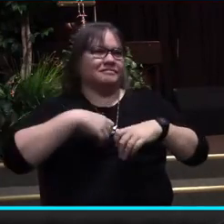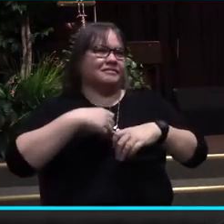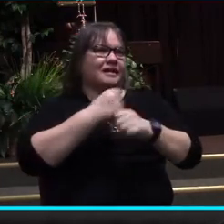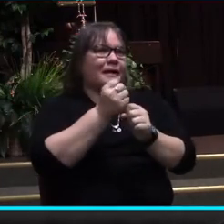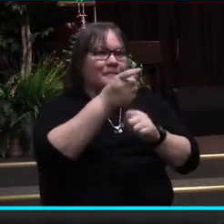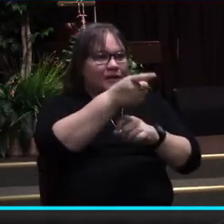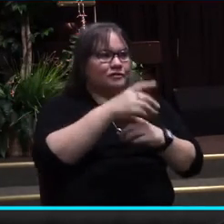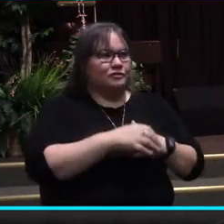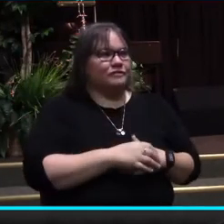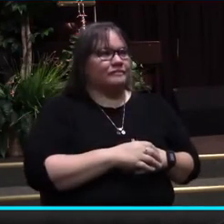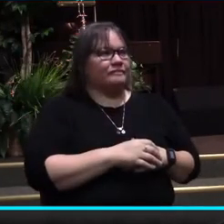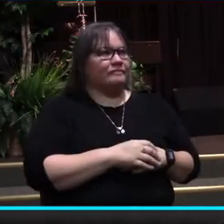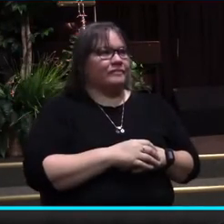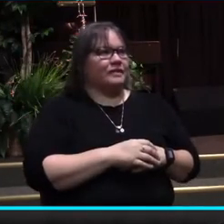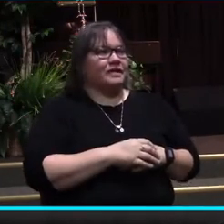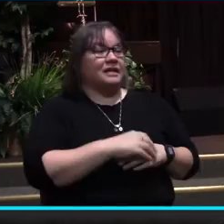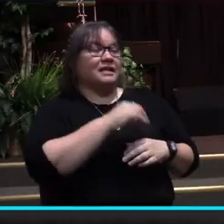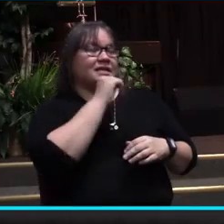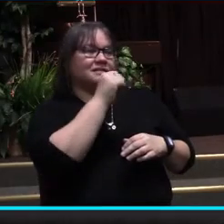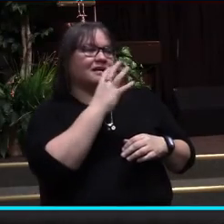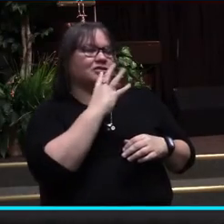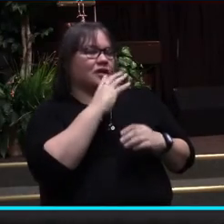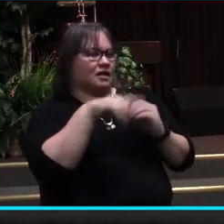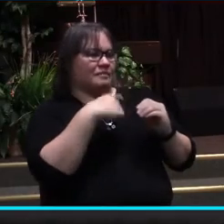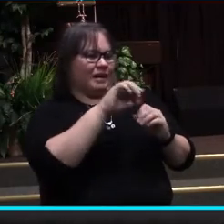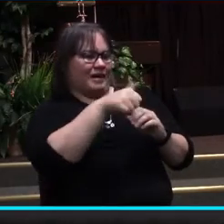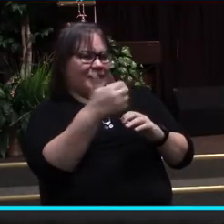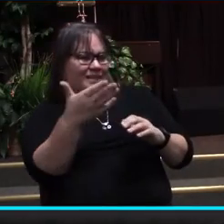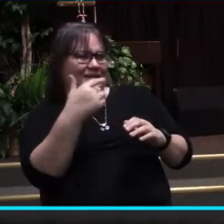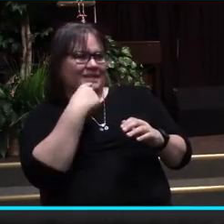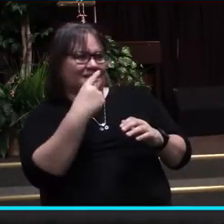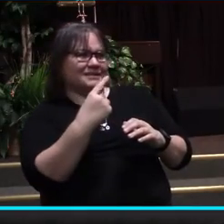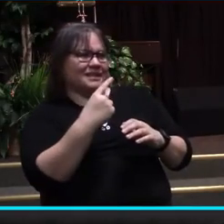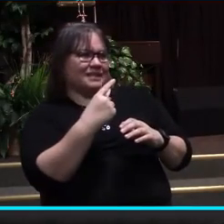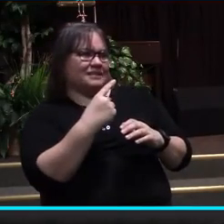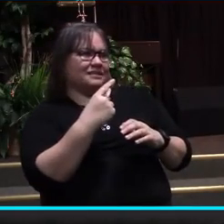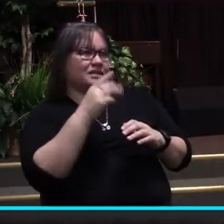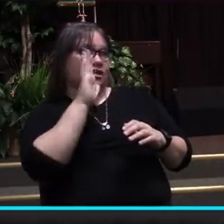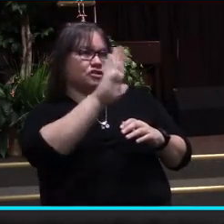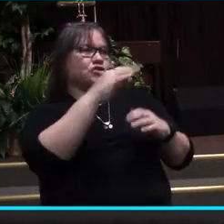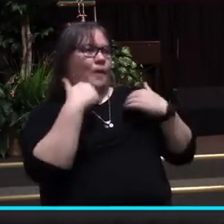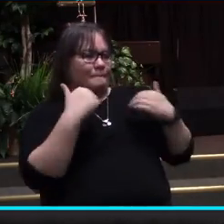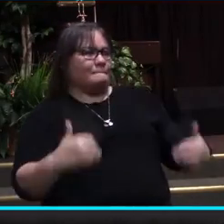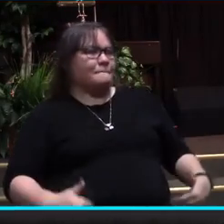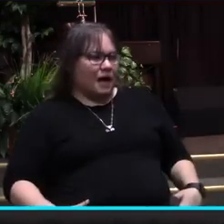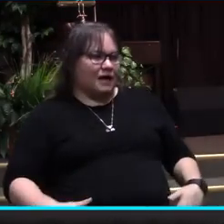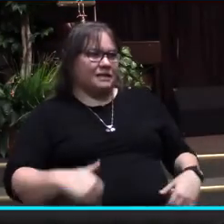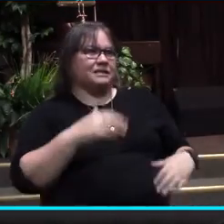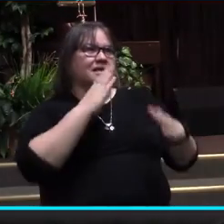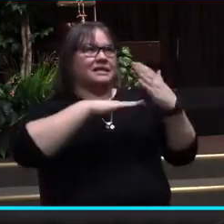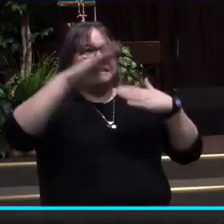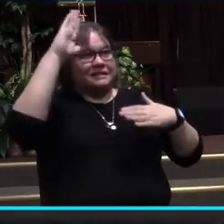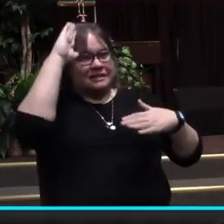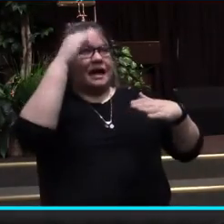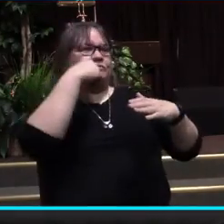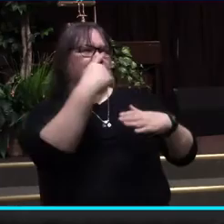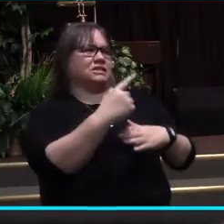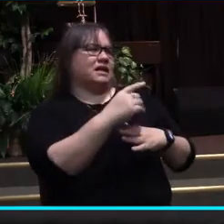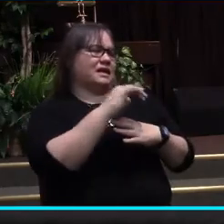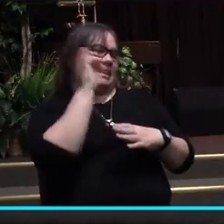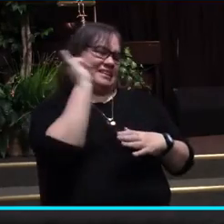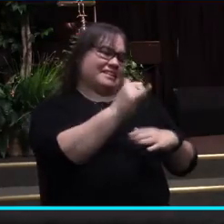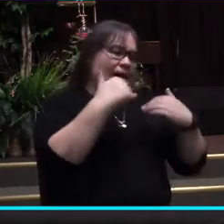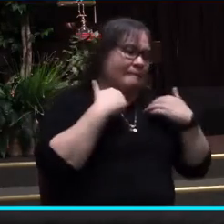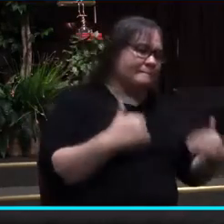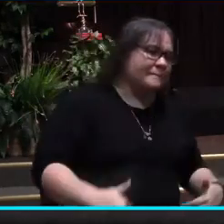many of us, because he's not just talking about anything. He's talking about your body. God would say, that